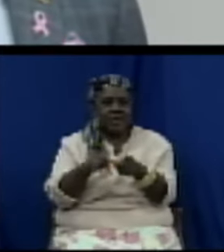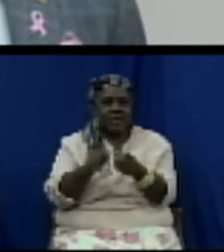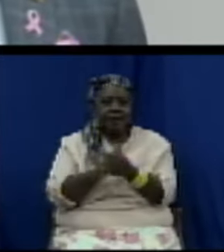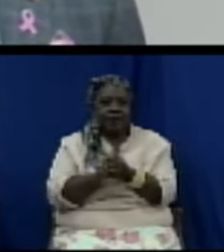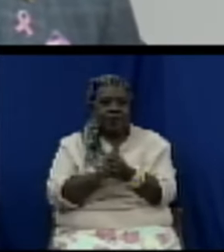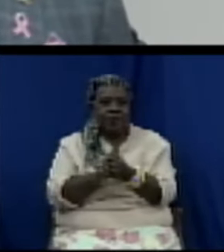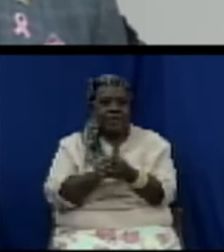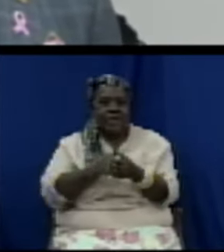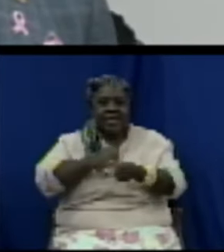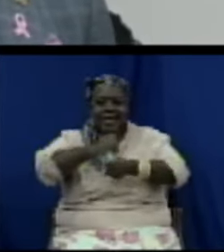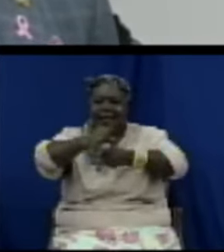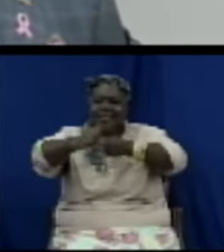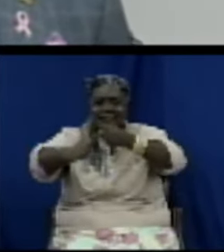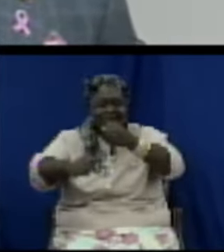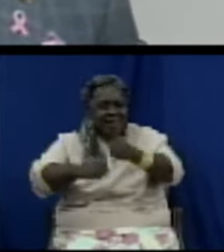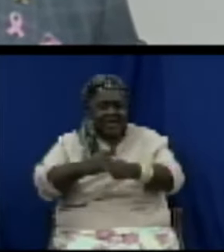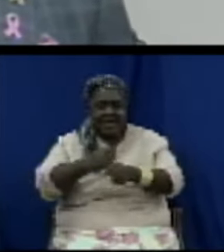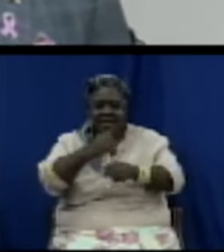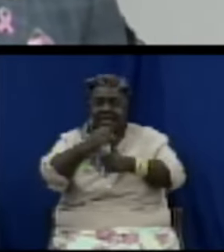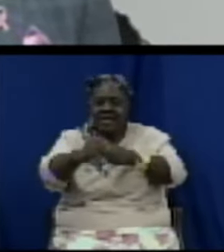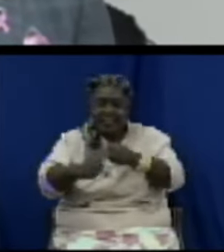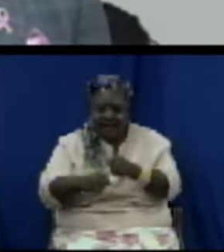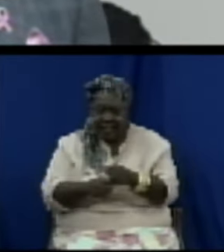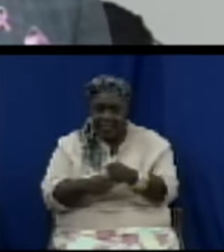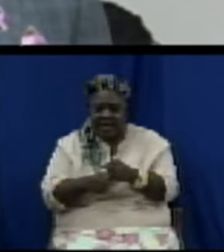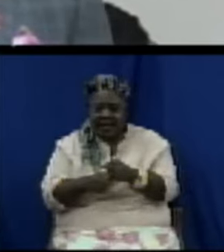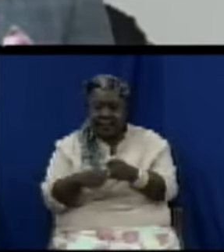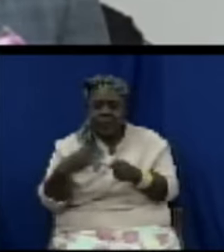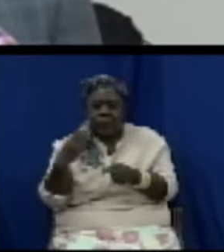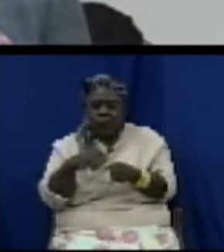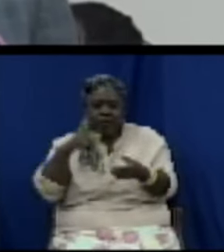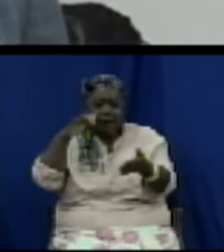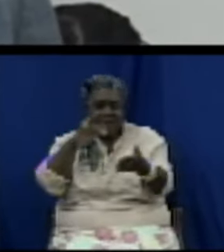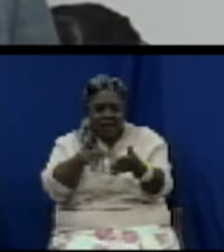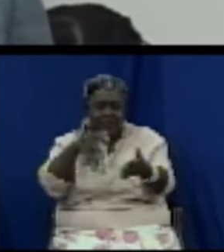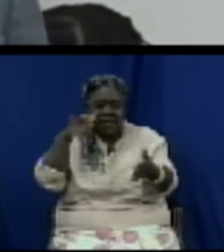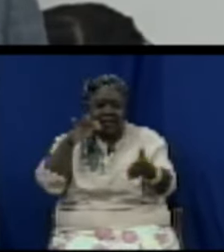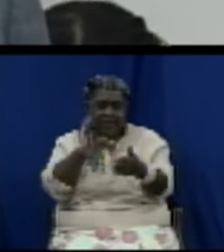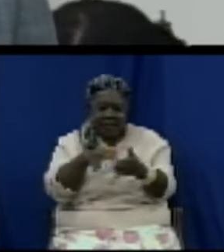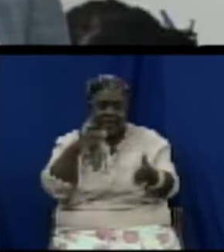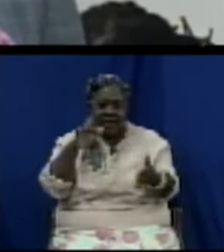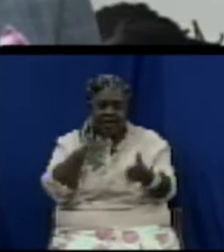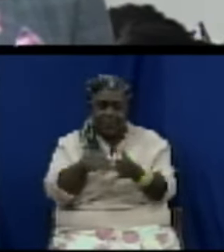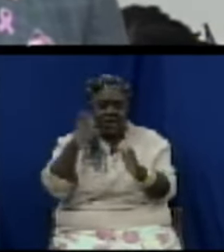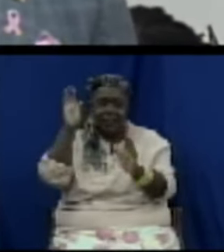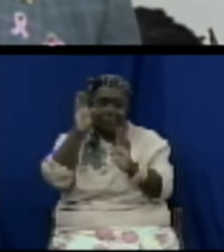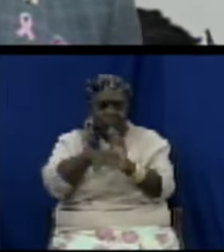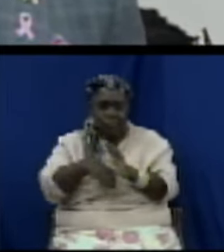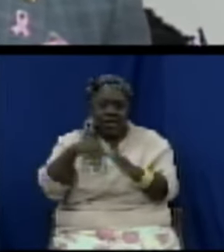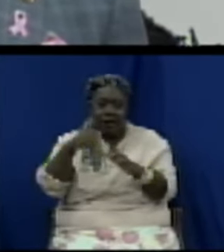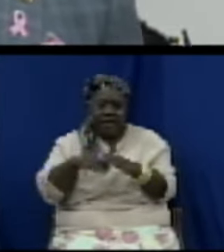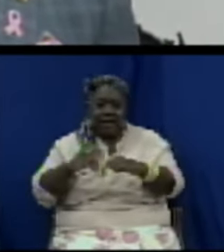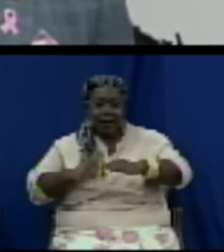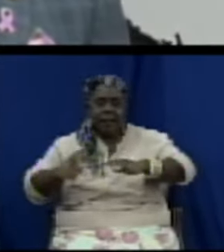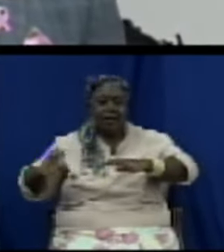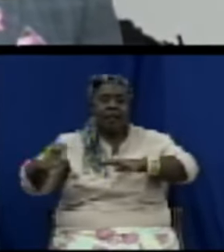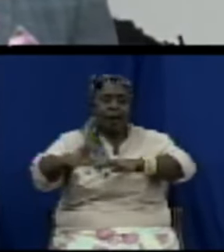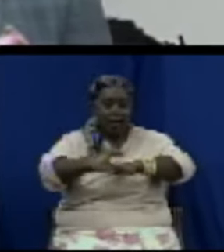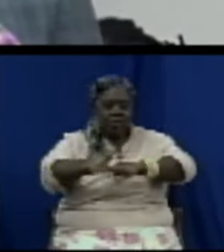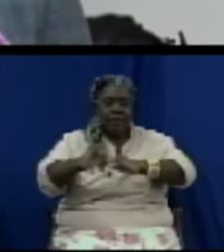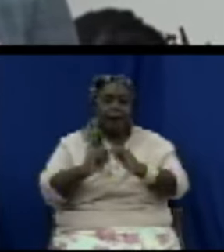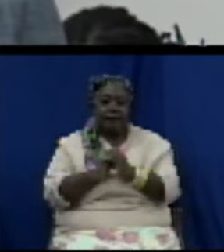ago because CARICOM had asked the World Bank to study violence in the Caribbean. They studied it deeply, in depth,